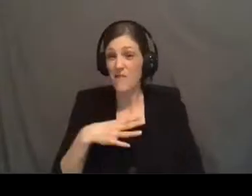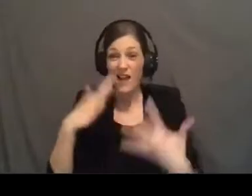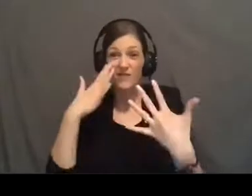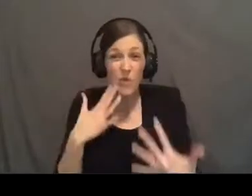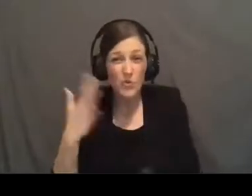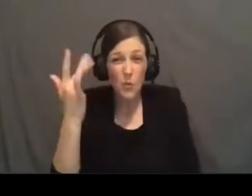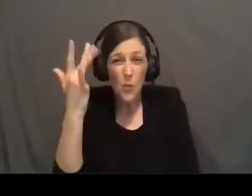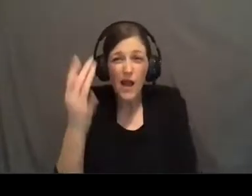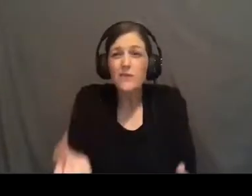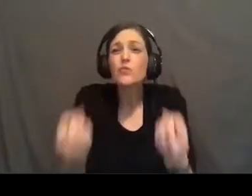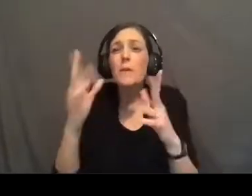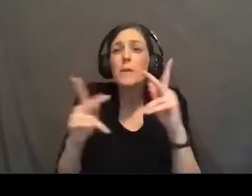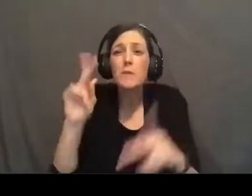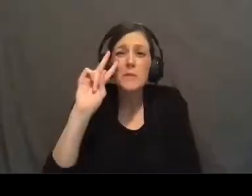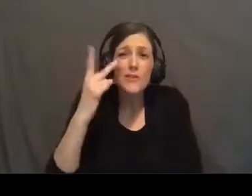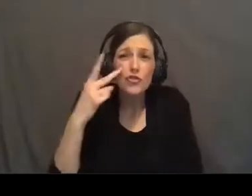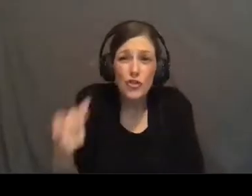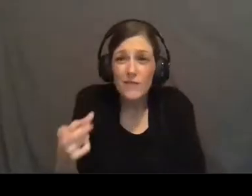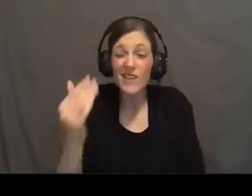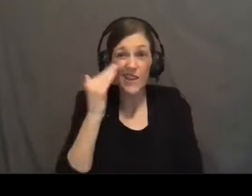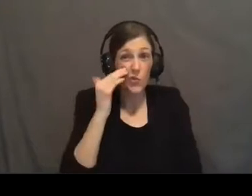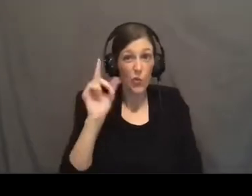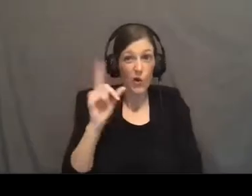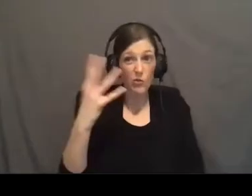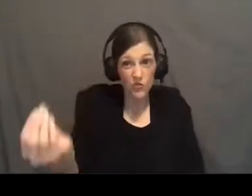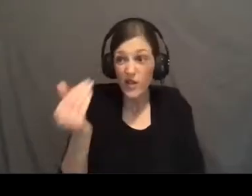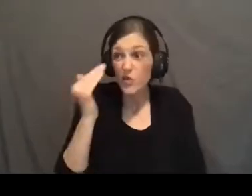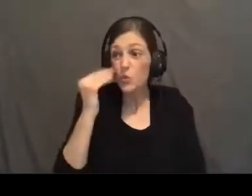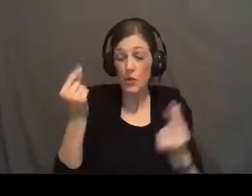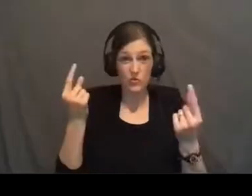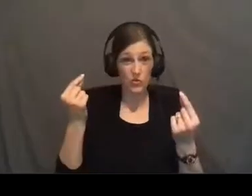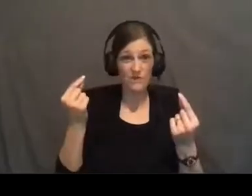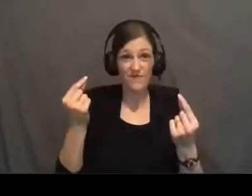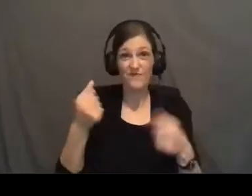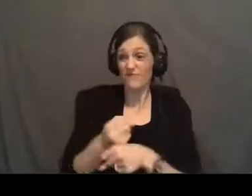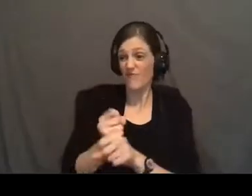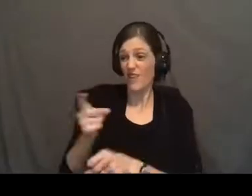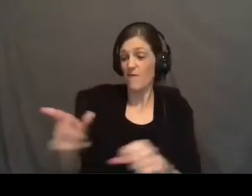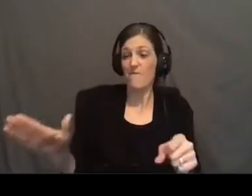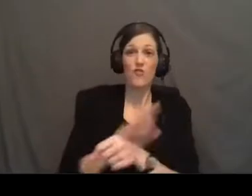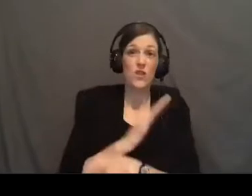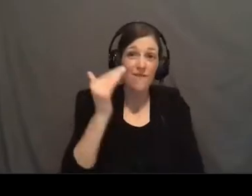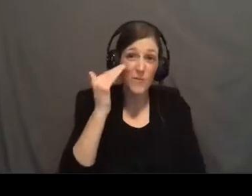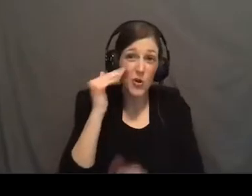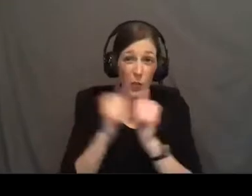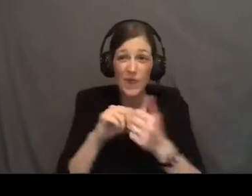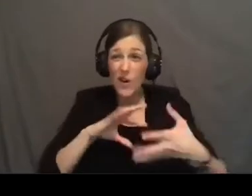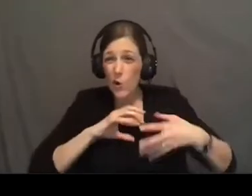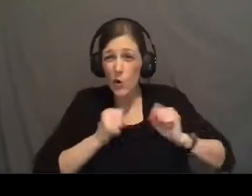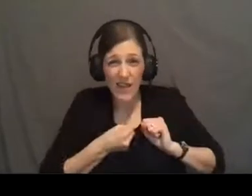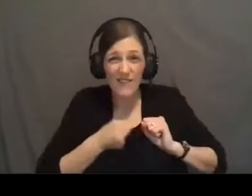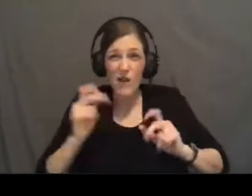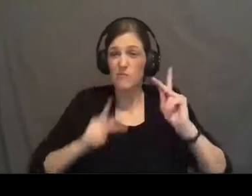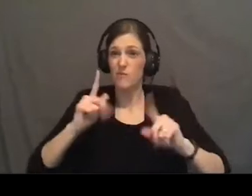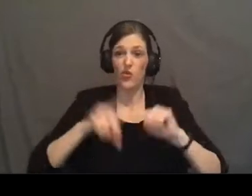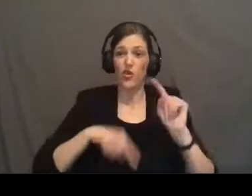many people misunderstood him. He knew where he was going and he knew what he was doing which made him completely familiar with grief. People couldn't